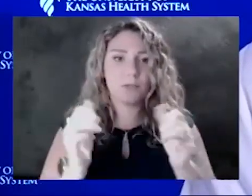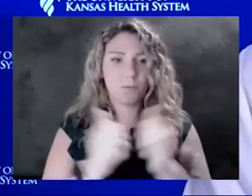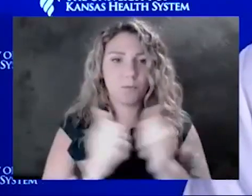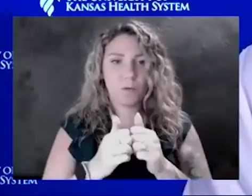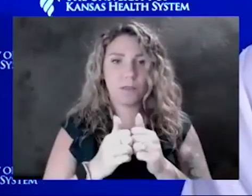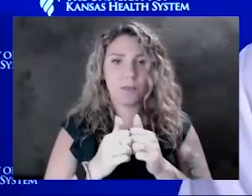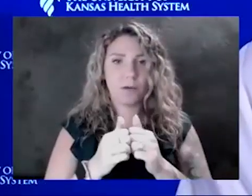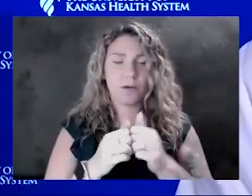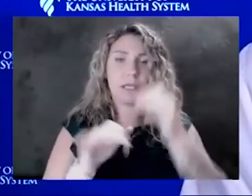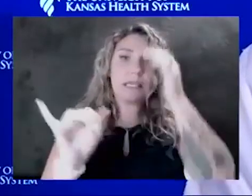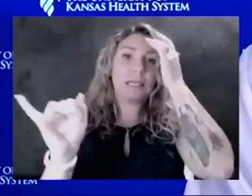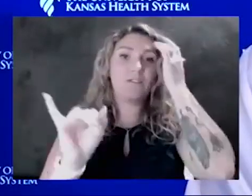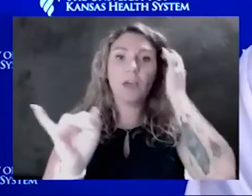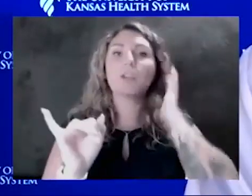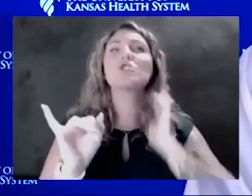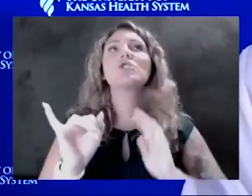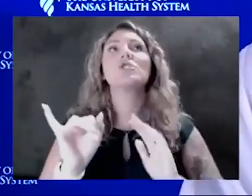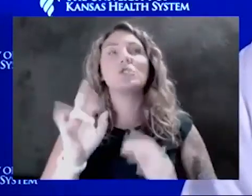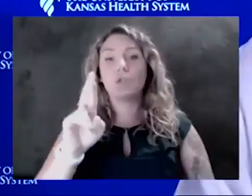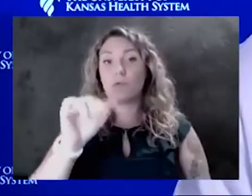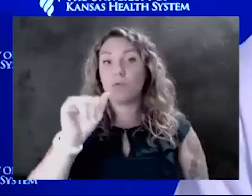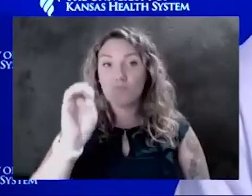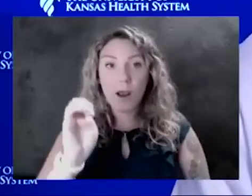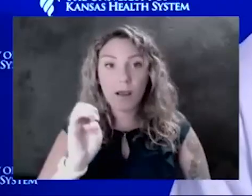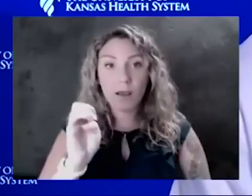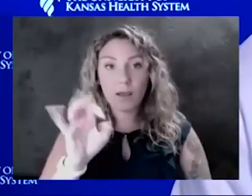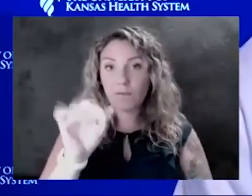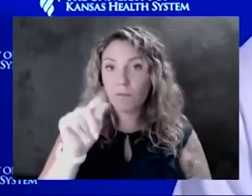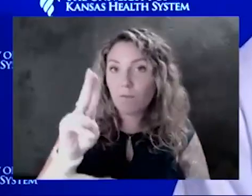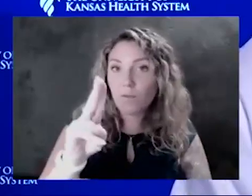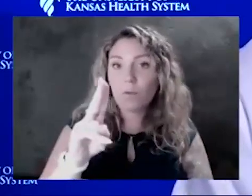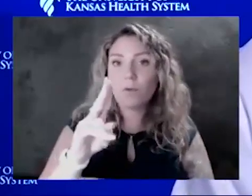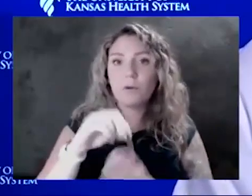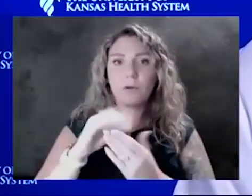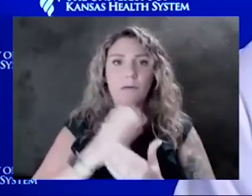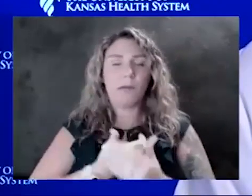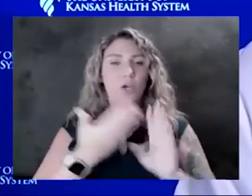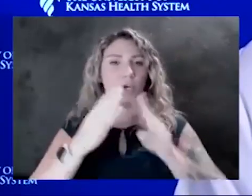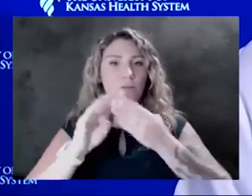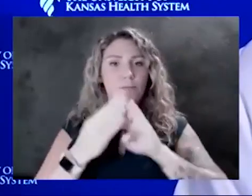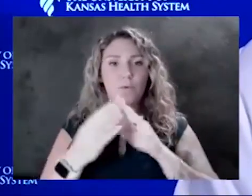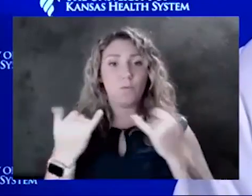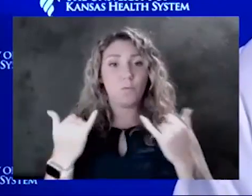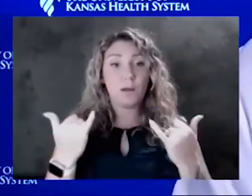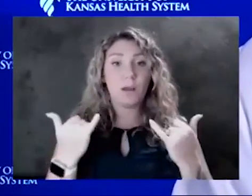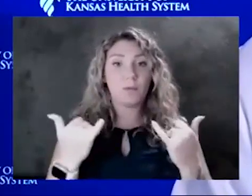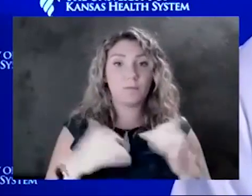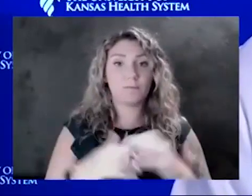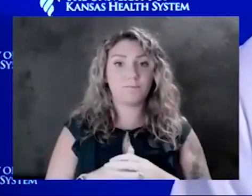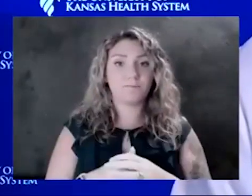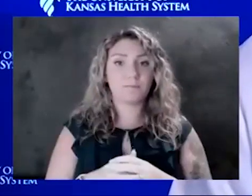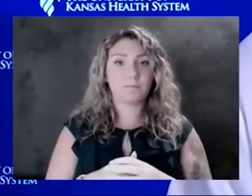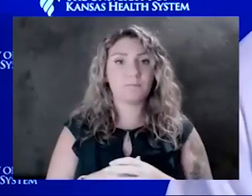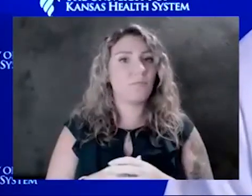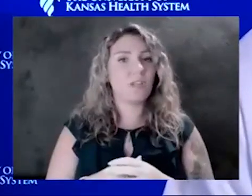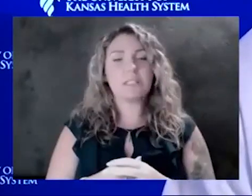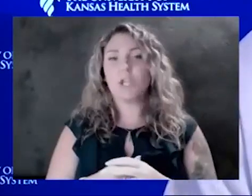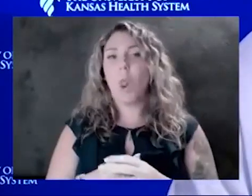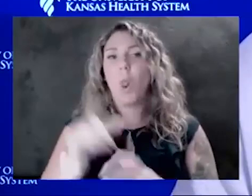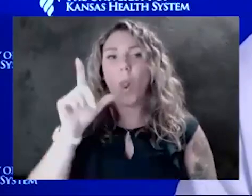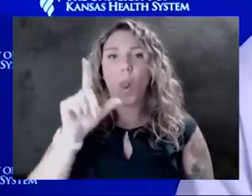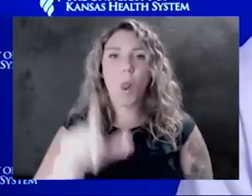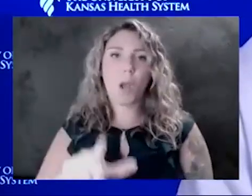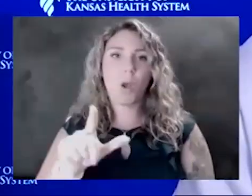the rates of influenza in our community. And again, right now, there is very, very low activity. But